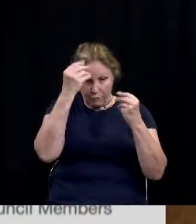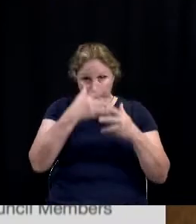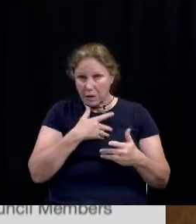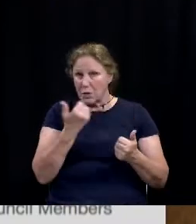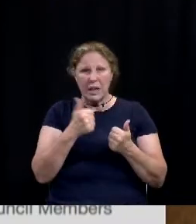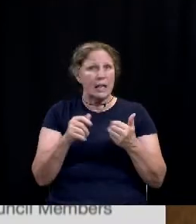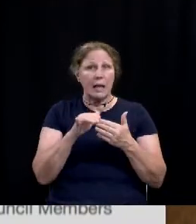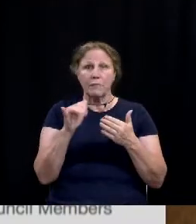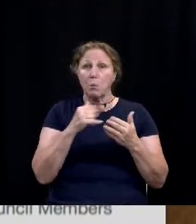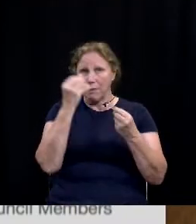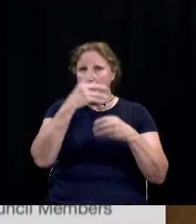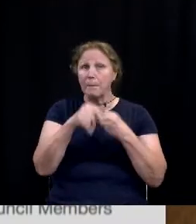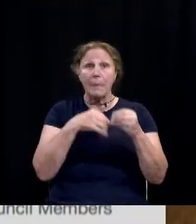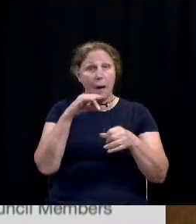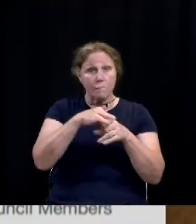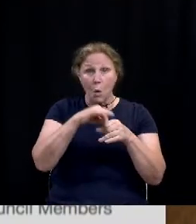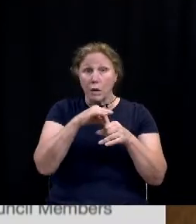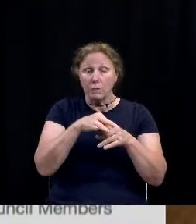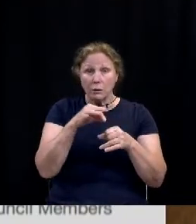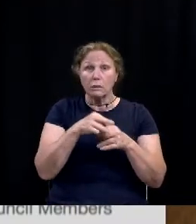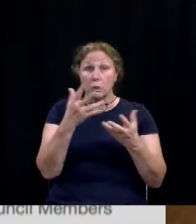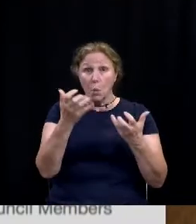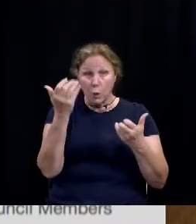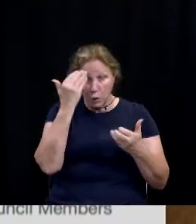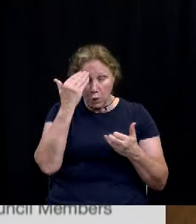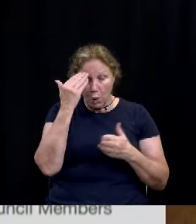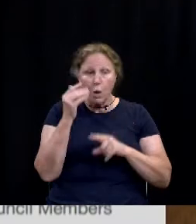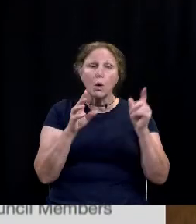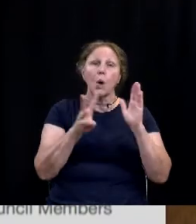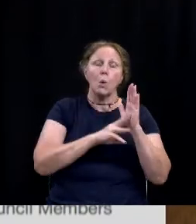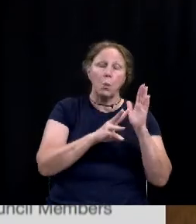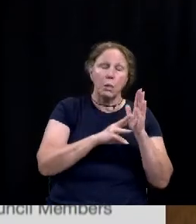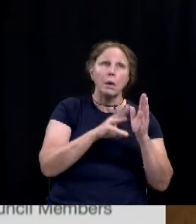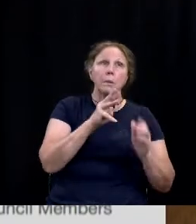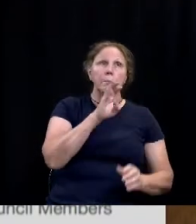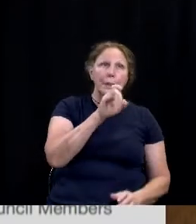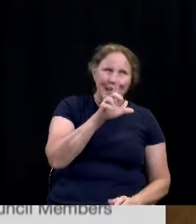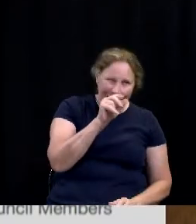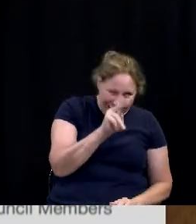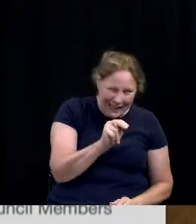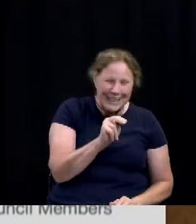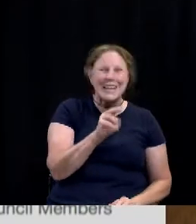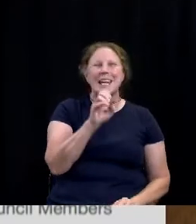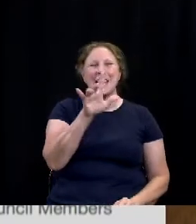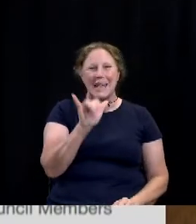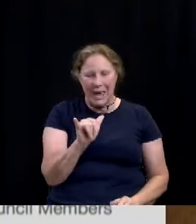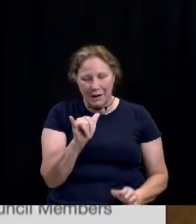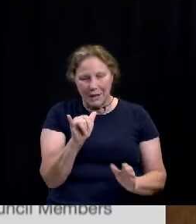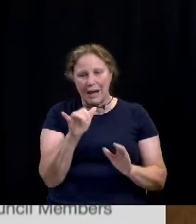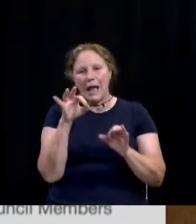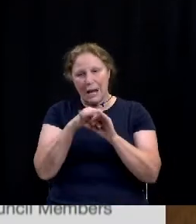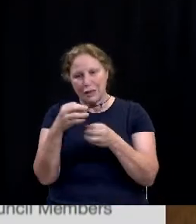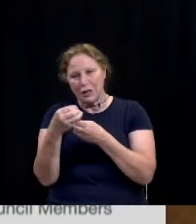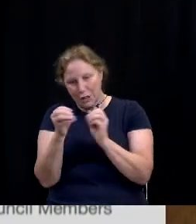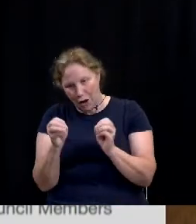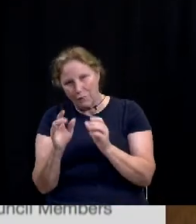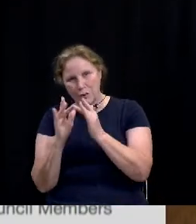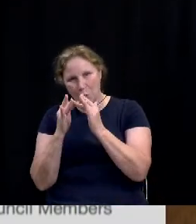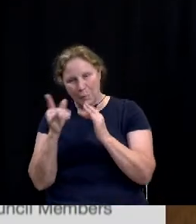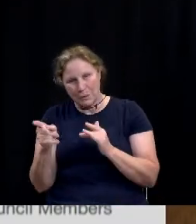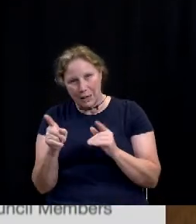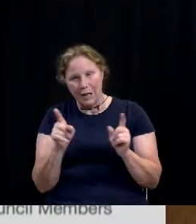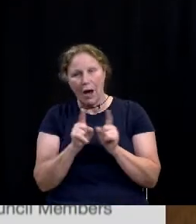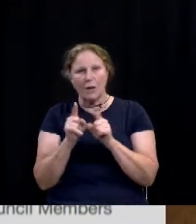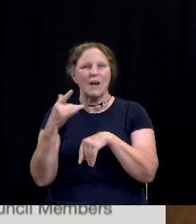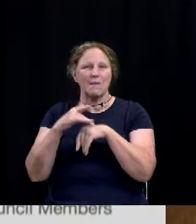or any more information about polling locations, you can visit the Waco County, McLennan County Office, Election Office website, which is also